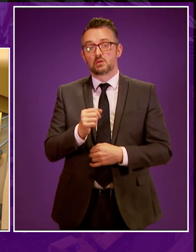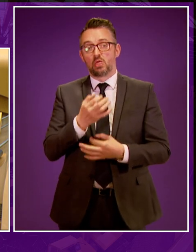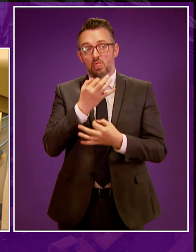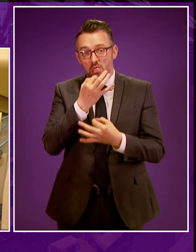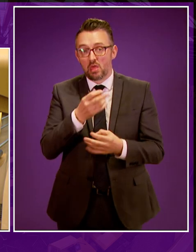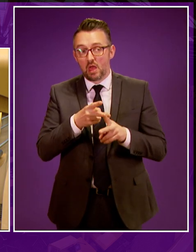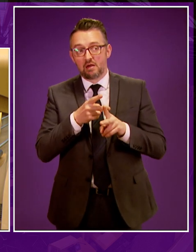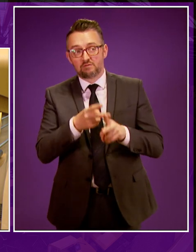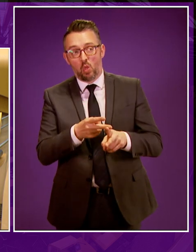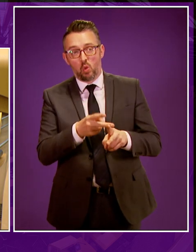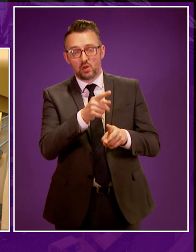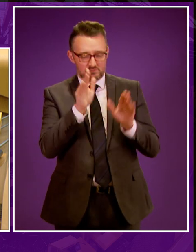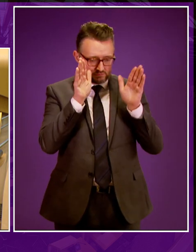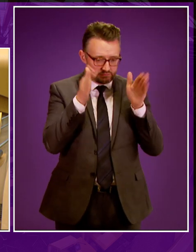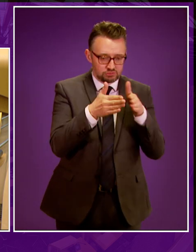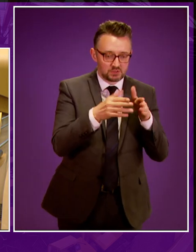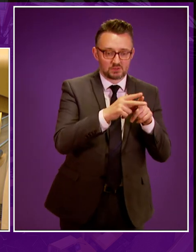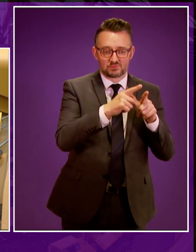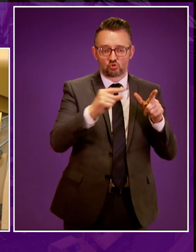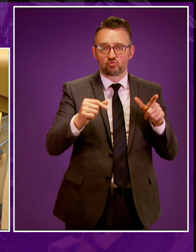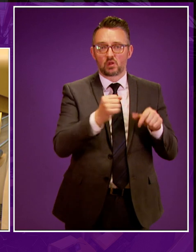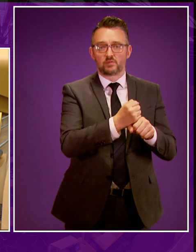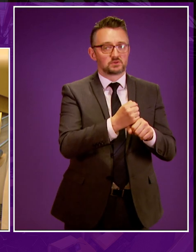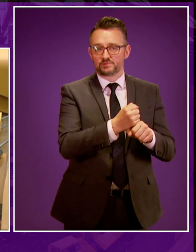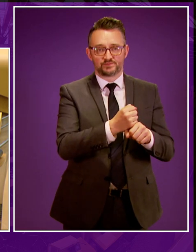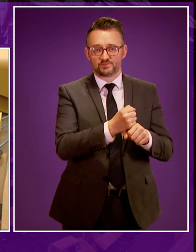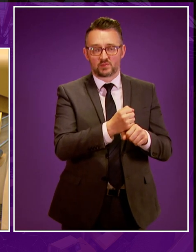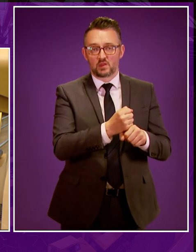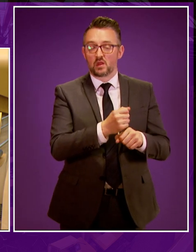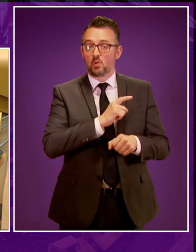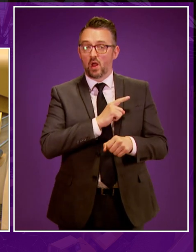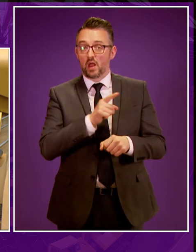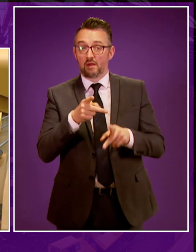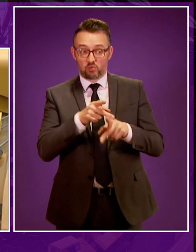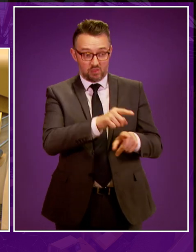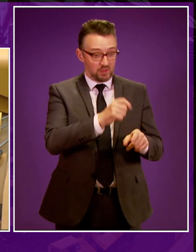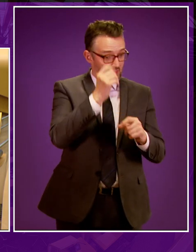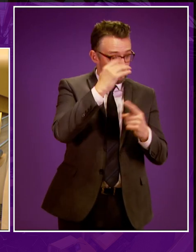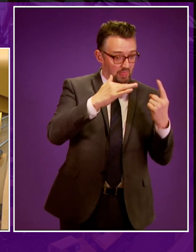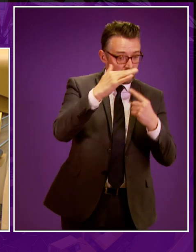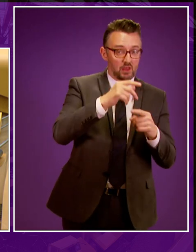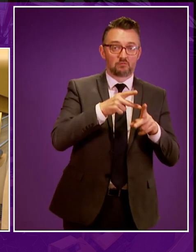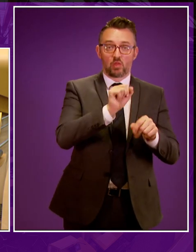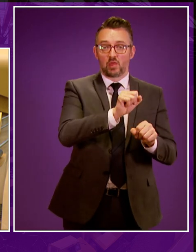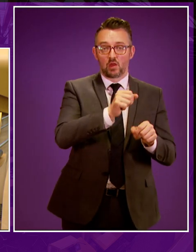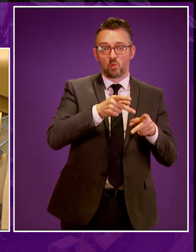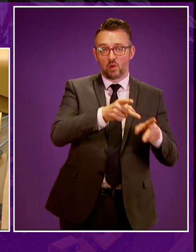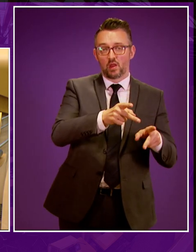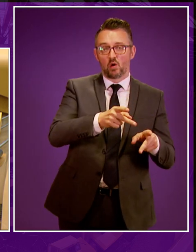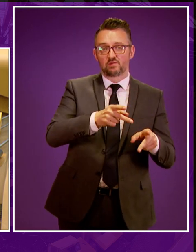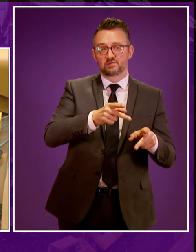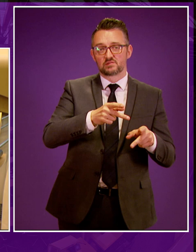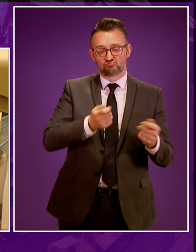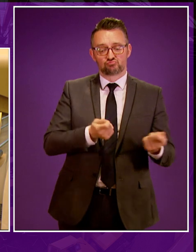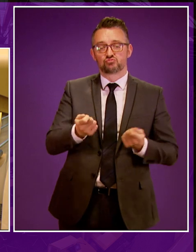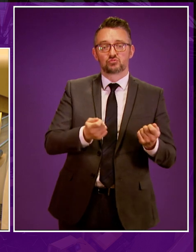narrow-minded, growth-at-any-cost mentality. Because that way of thinking, that way of governing, would see some